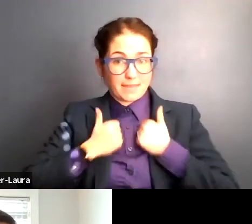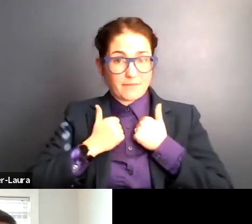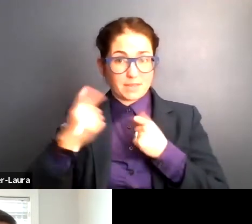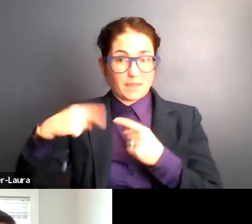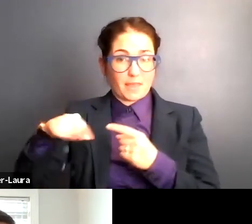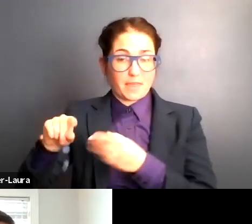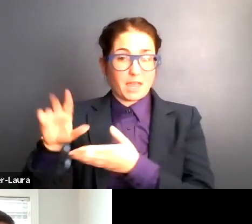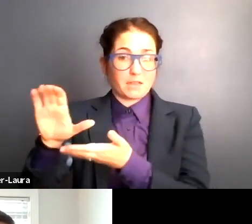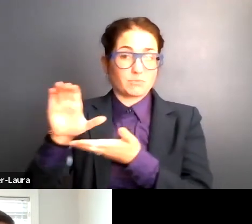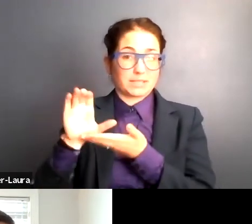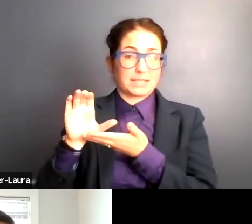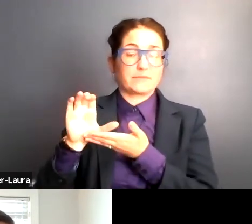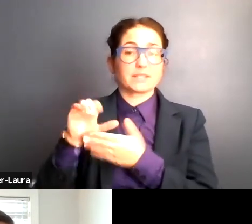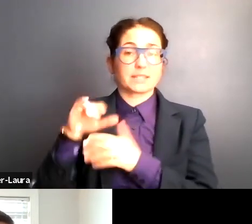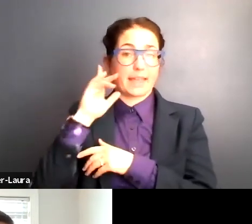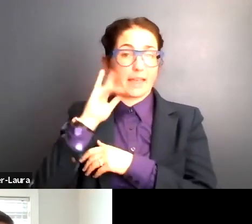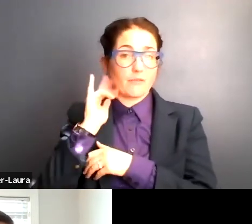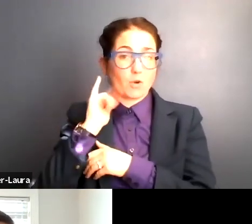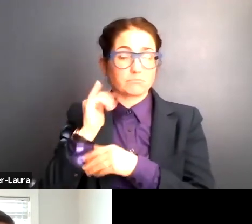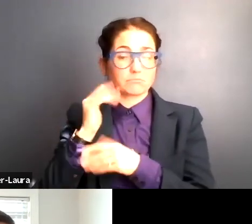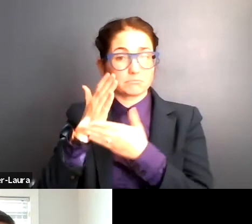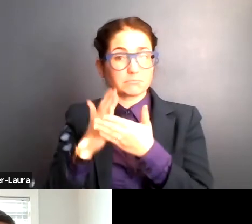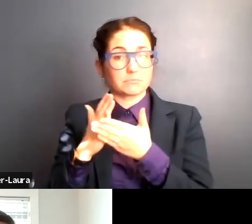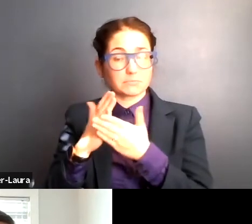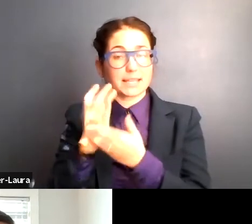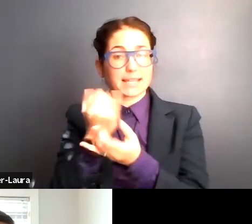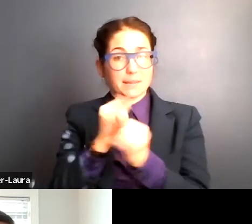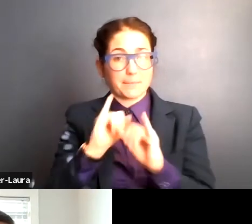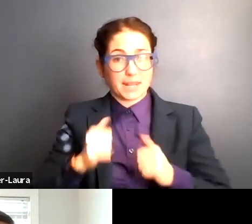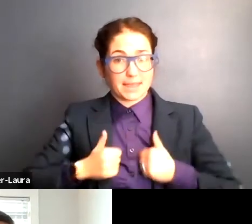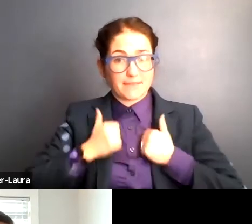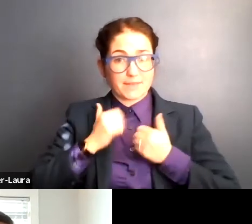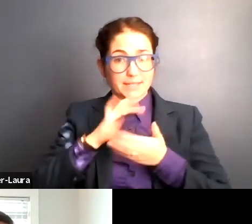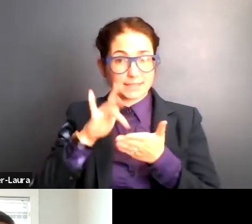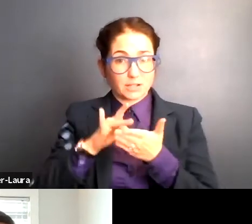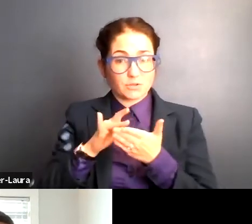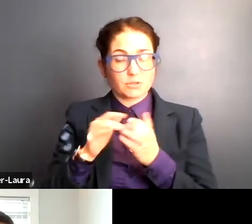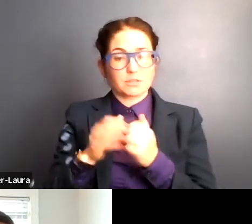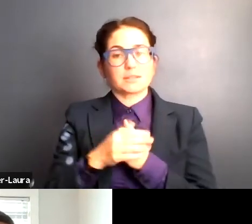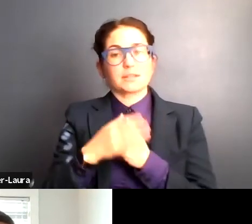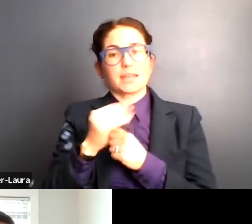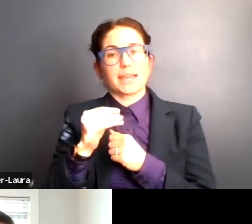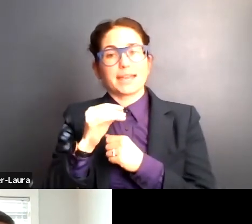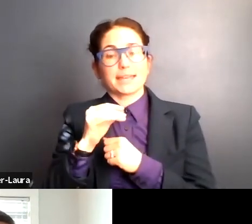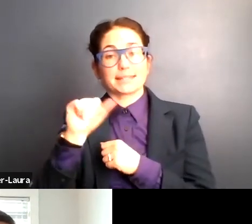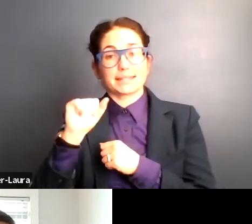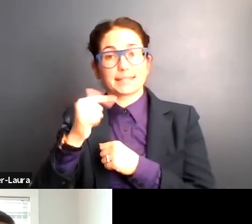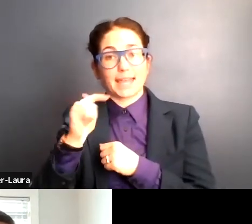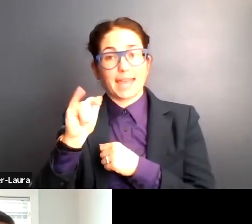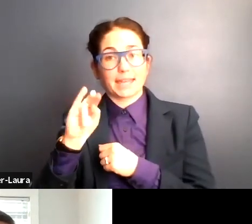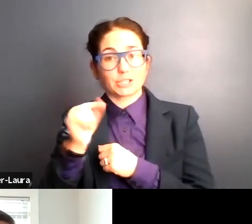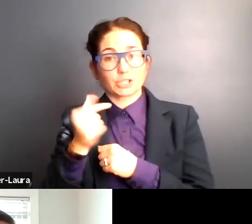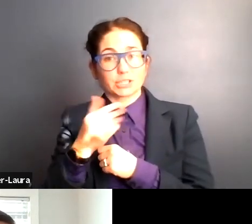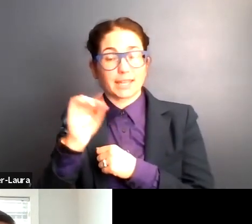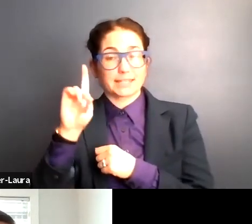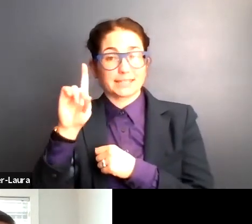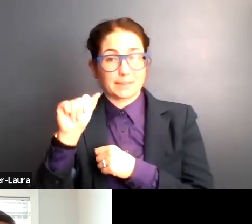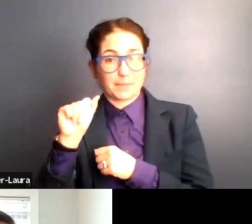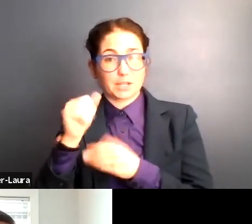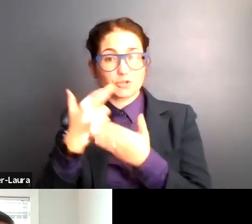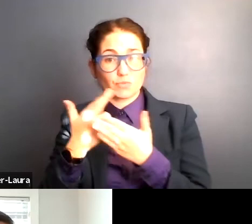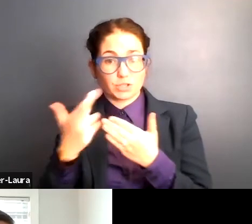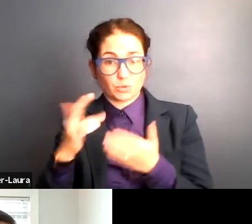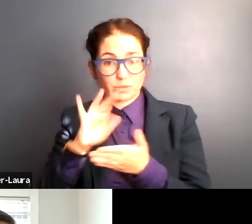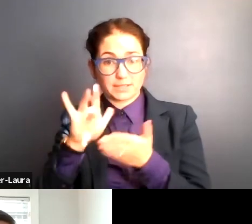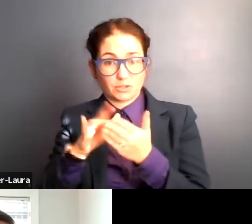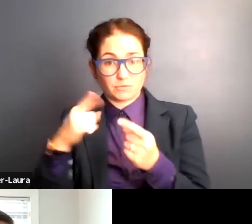in California, some of our independent living centers and our aging and disability resource centers have allowed